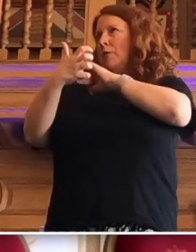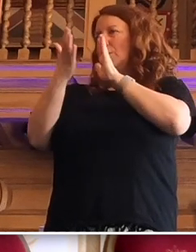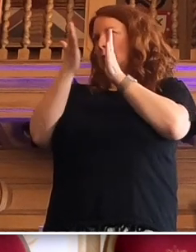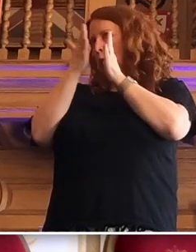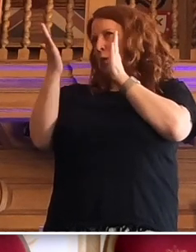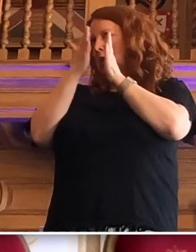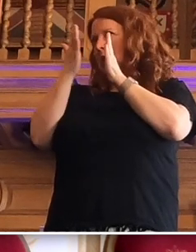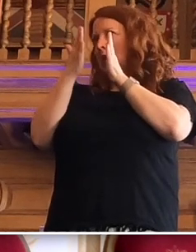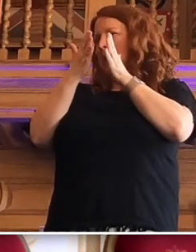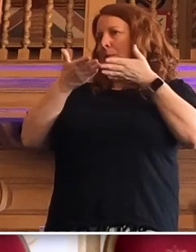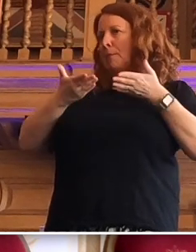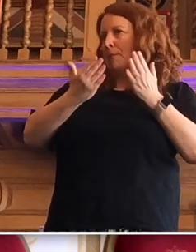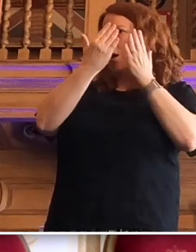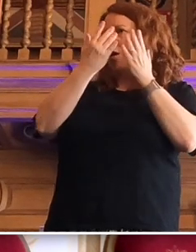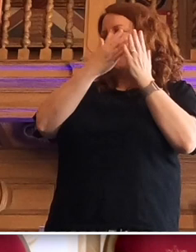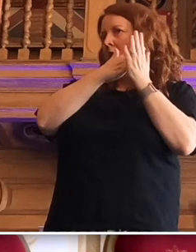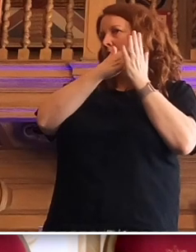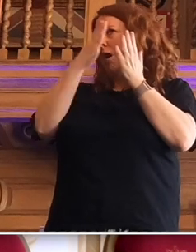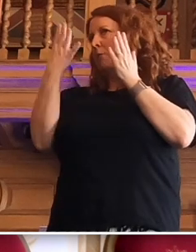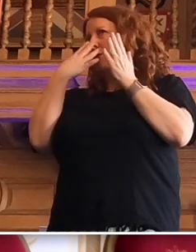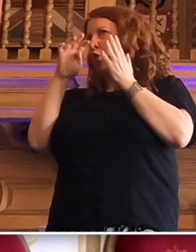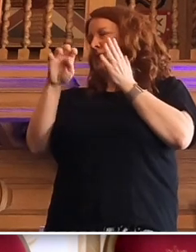birth and age 14.